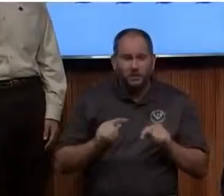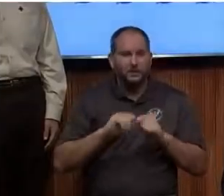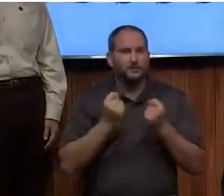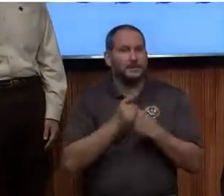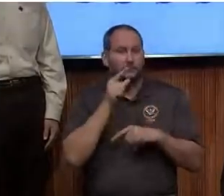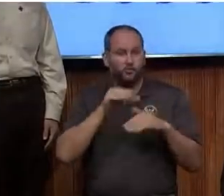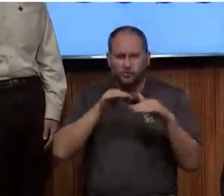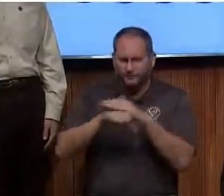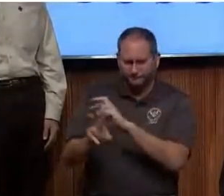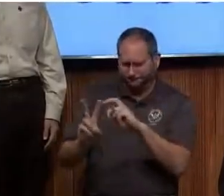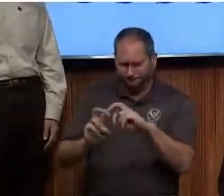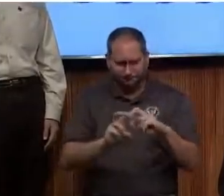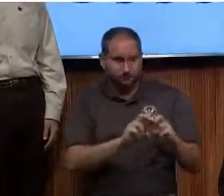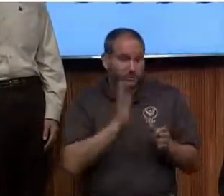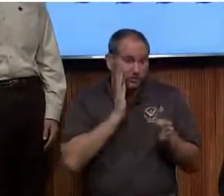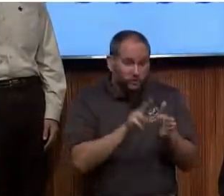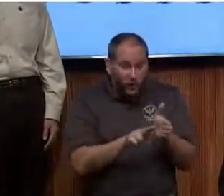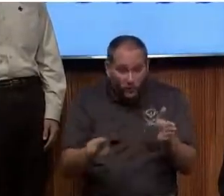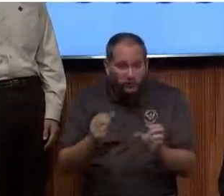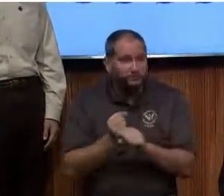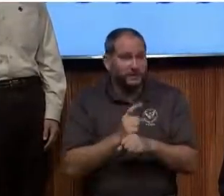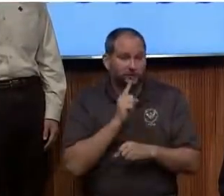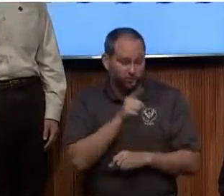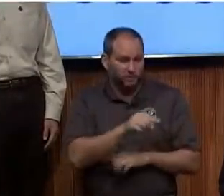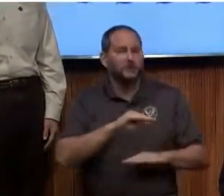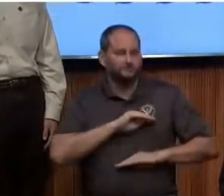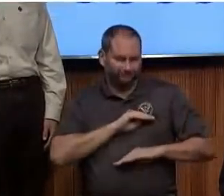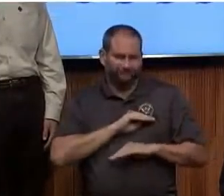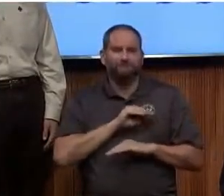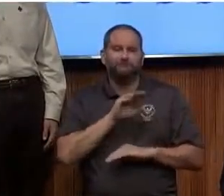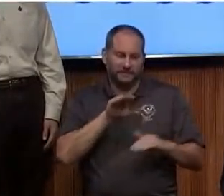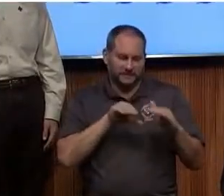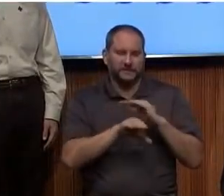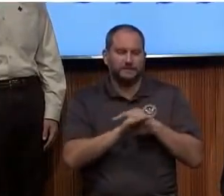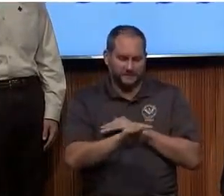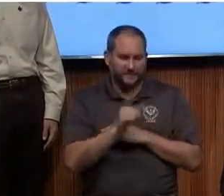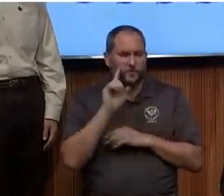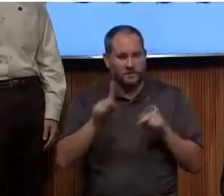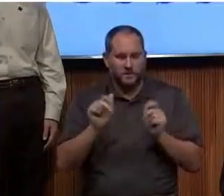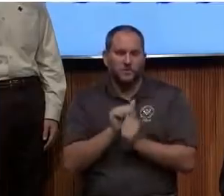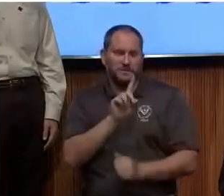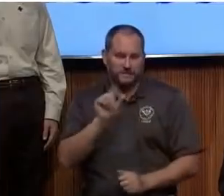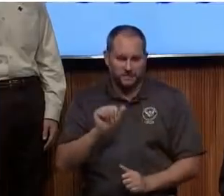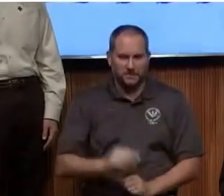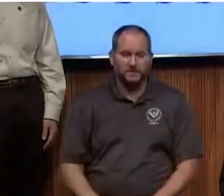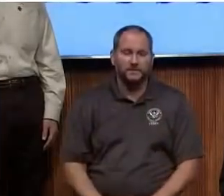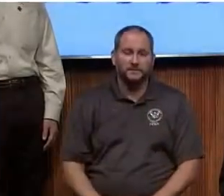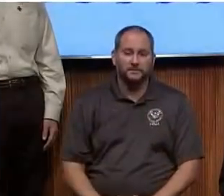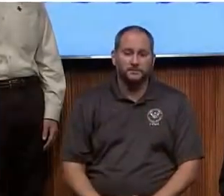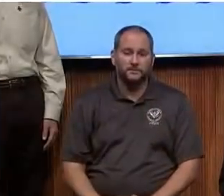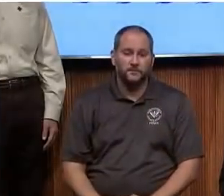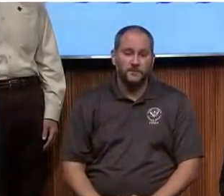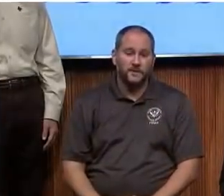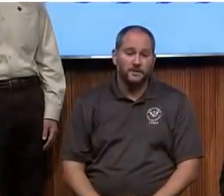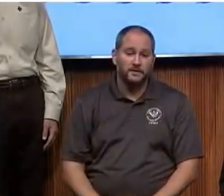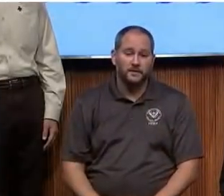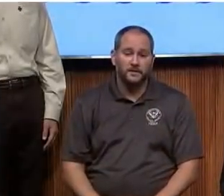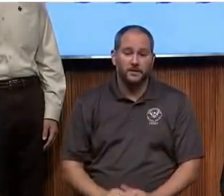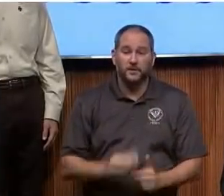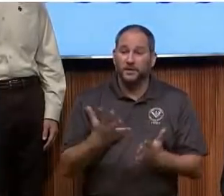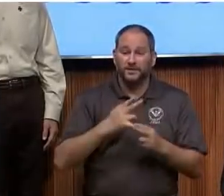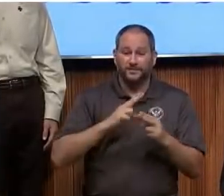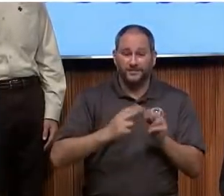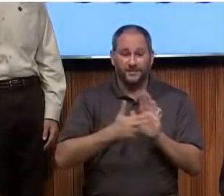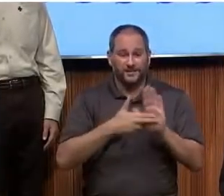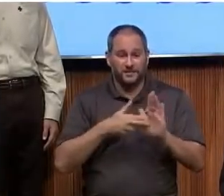shelters to ensure that they can meet the needs of people with disabilities who are going to be there. They're using what's called the CMIST